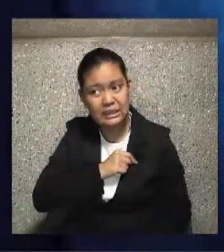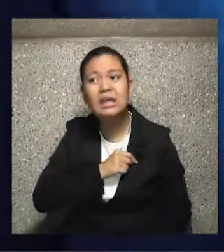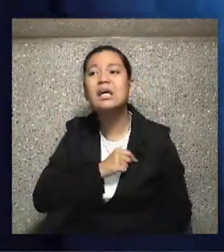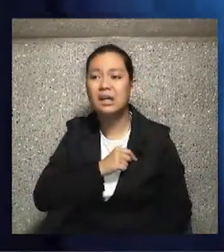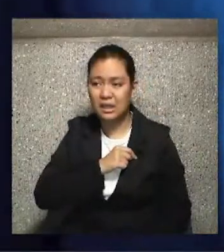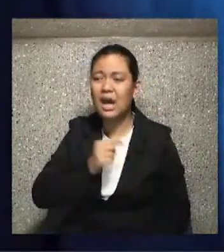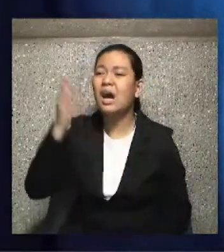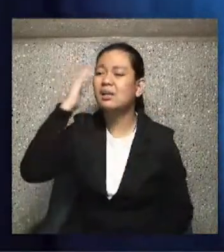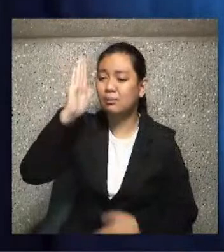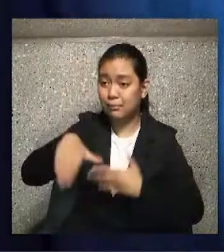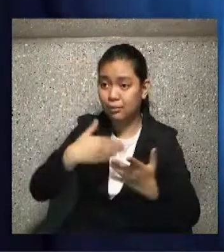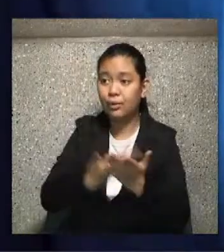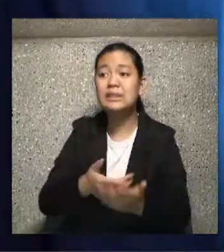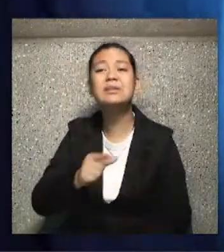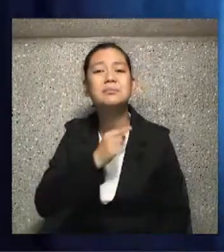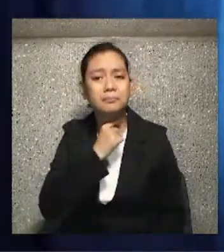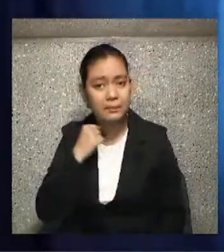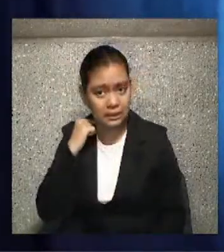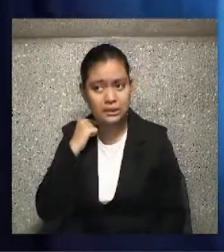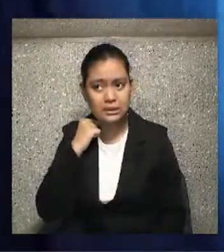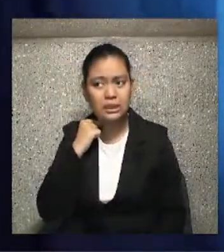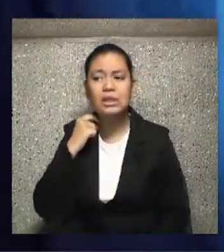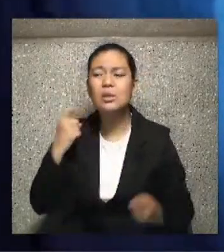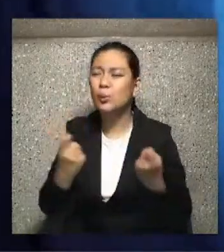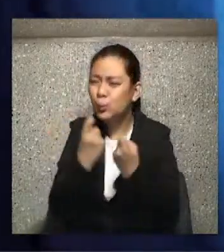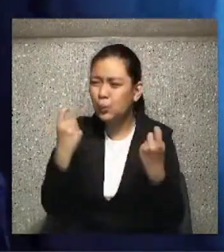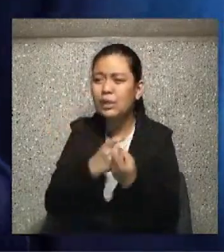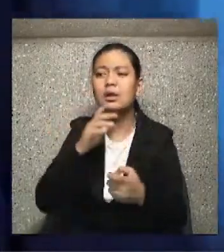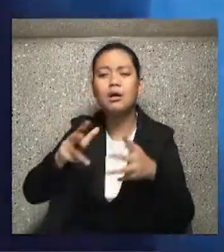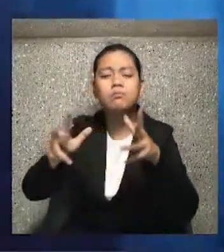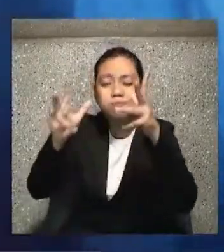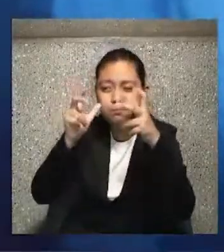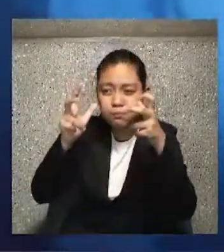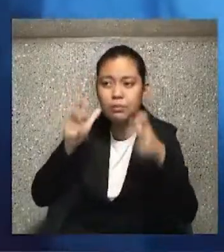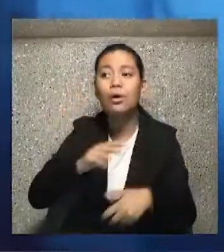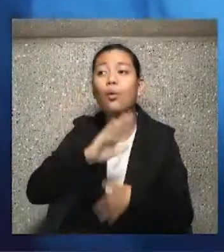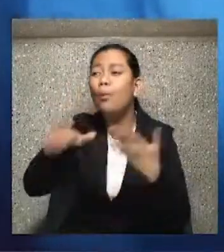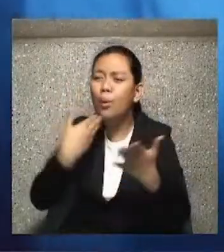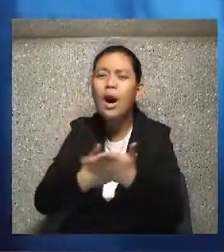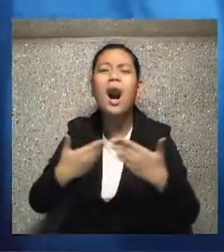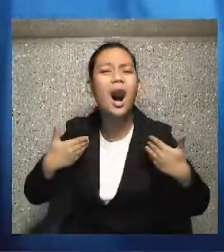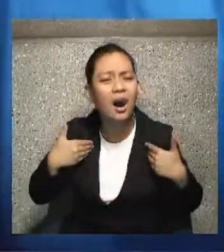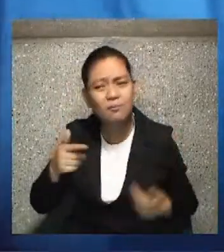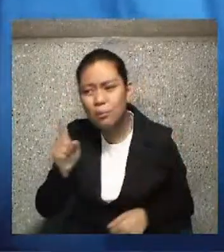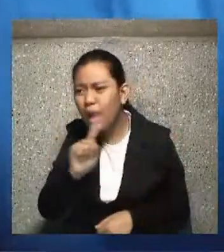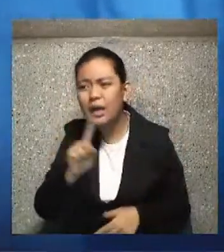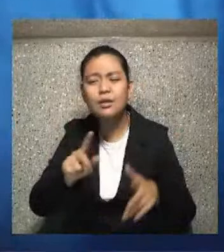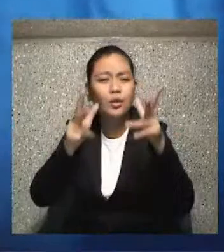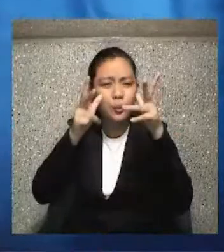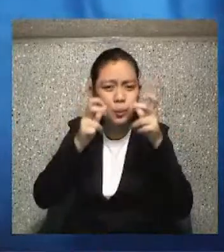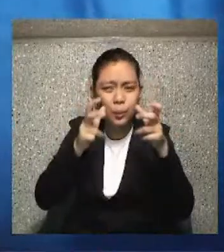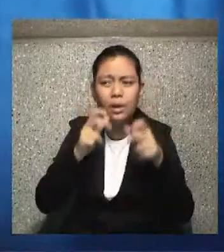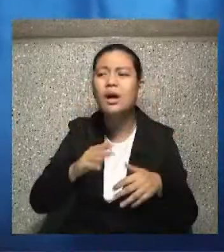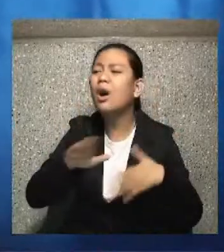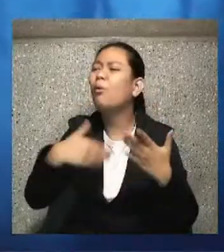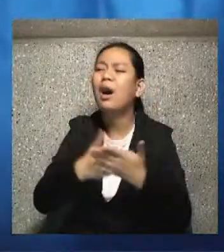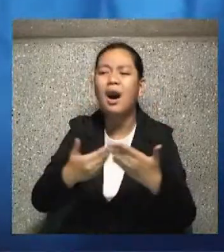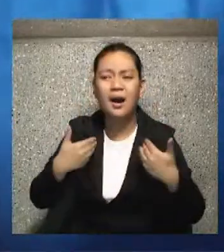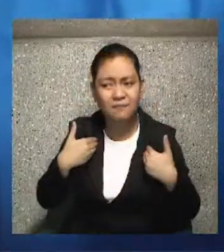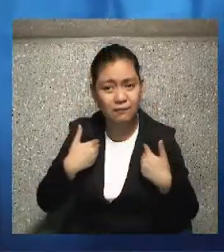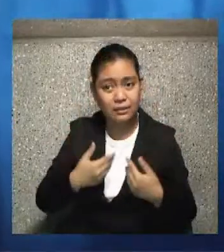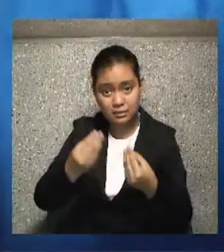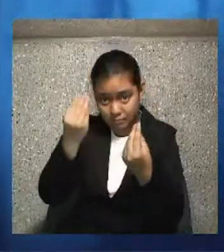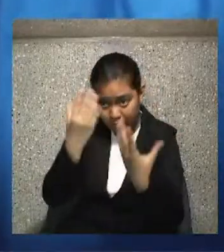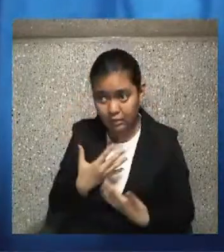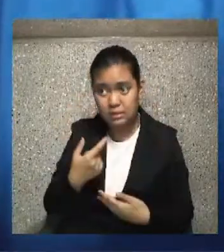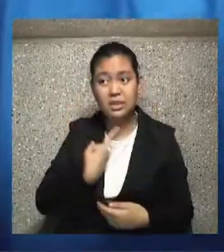Nor our priests. We hear them all. I never heard murder, okay? But we have heard it all. So we're not going to be shocked by anything